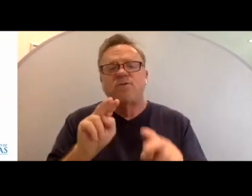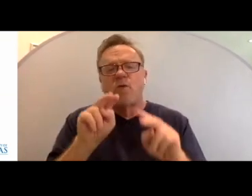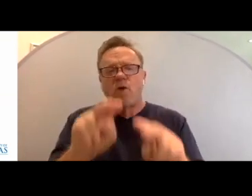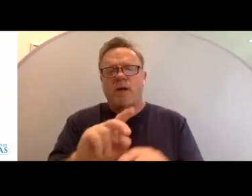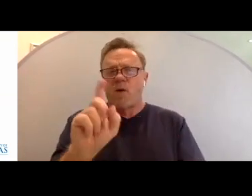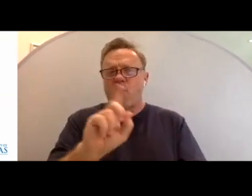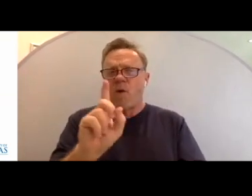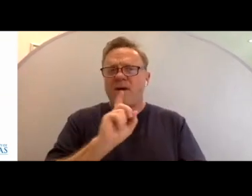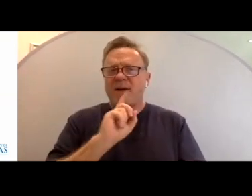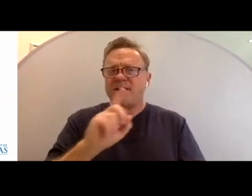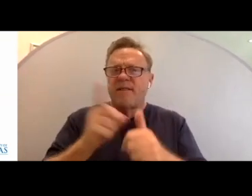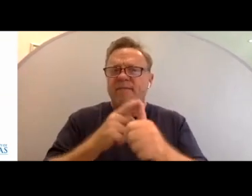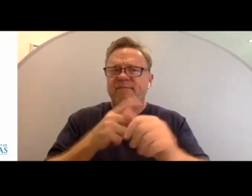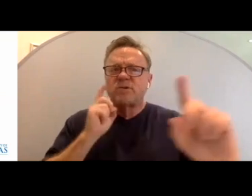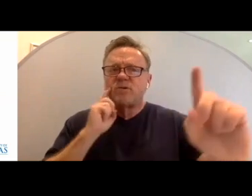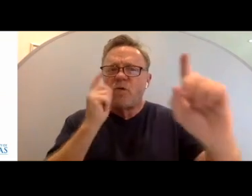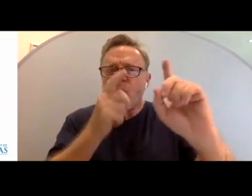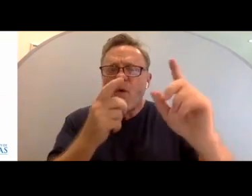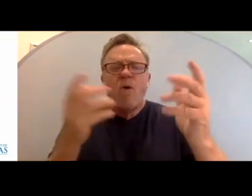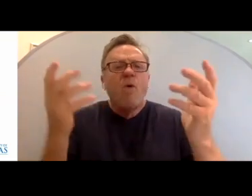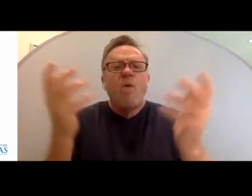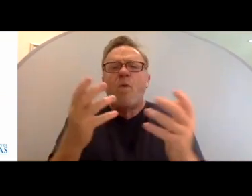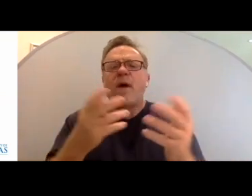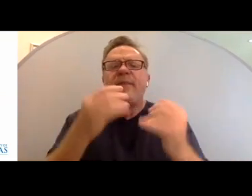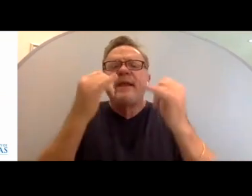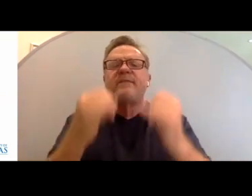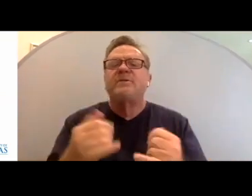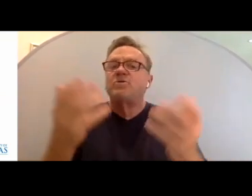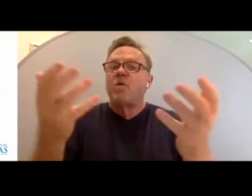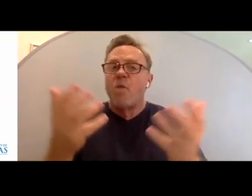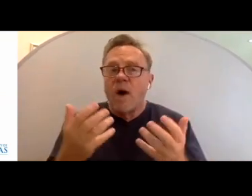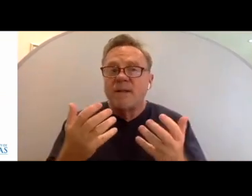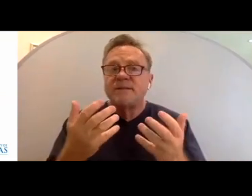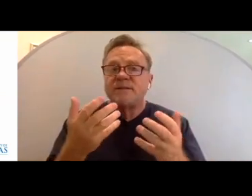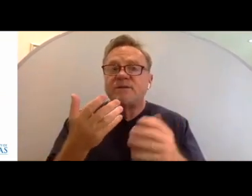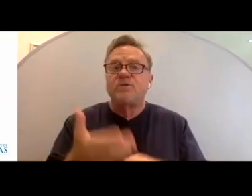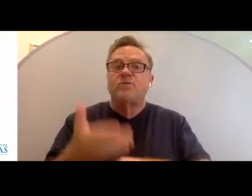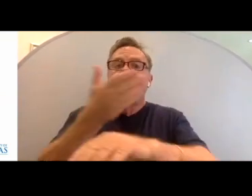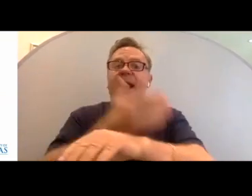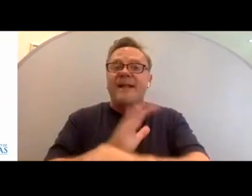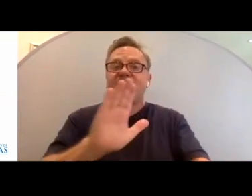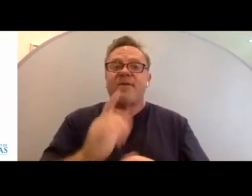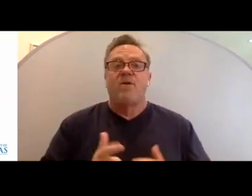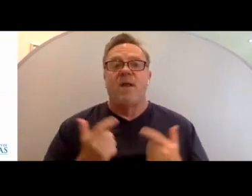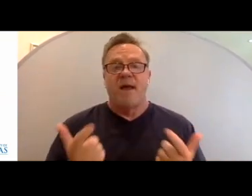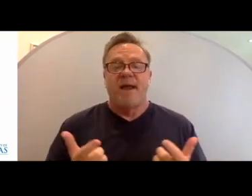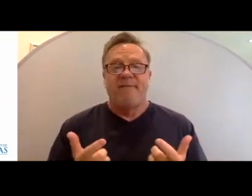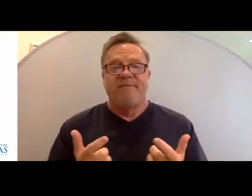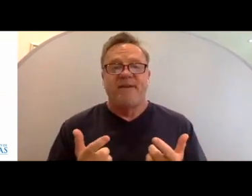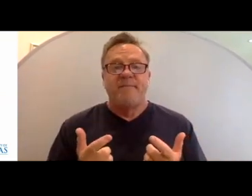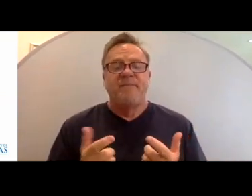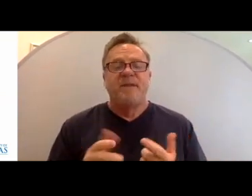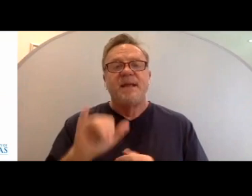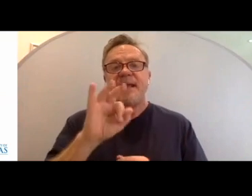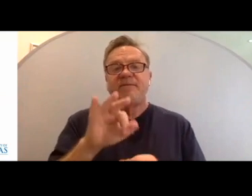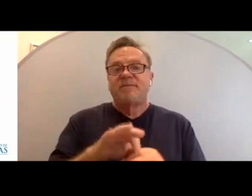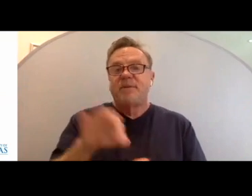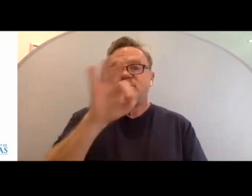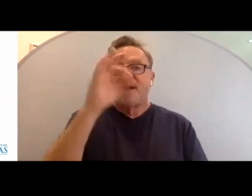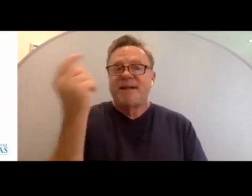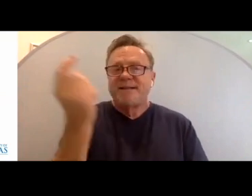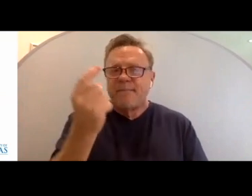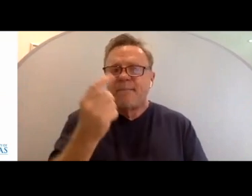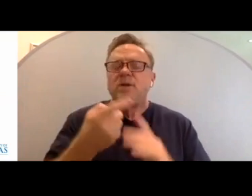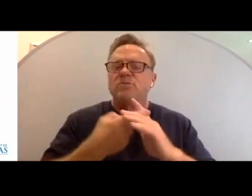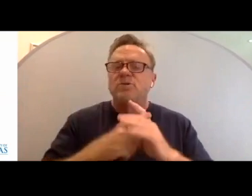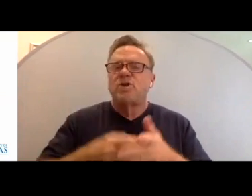is the first goal? What is it that the individual wants to enhance in their life? And if spirituality is something, you start